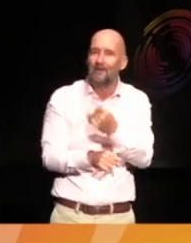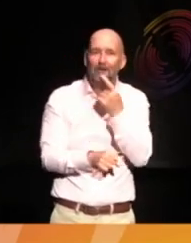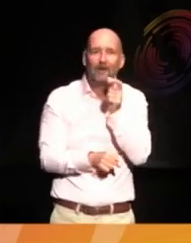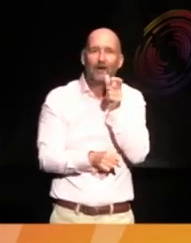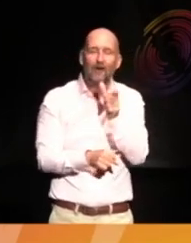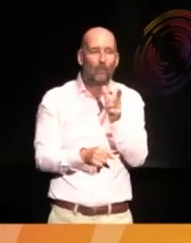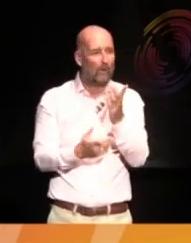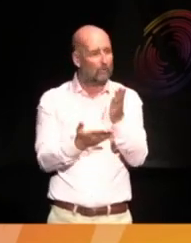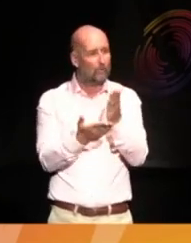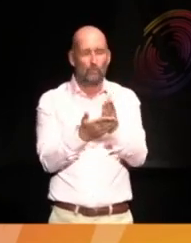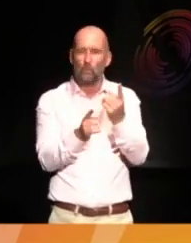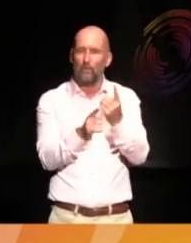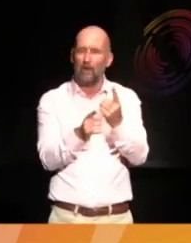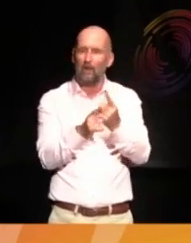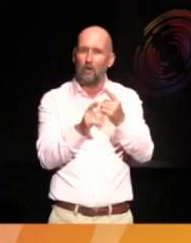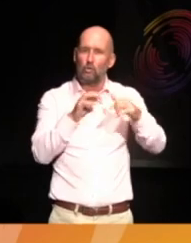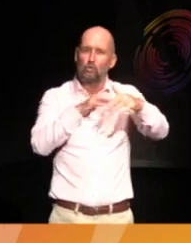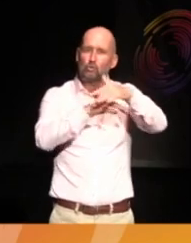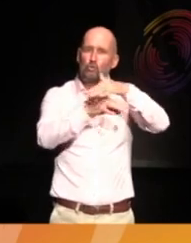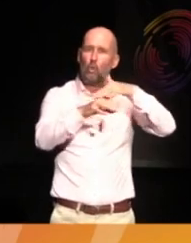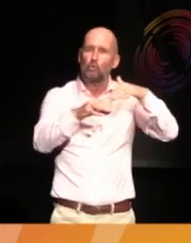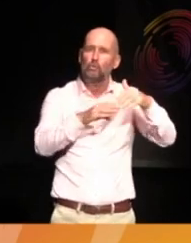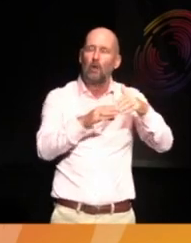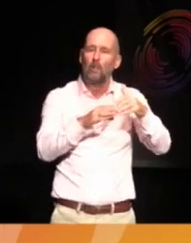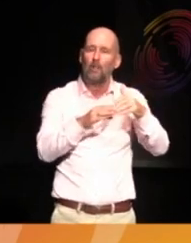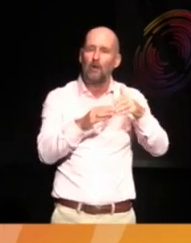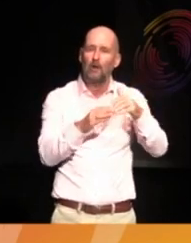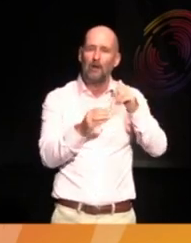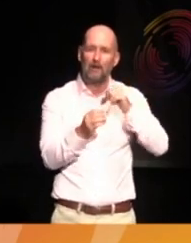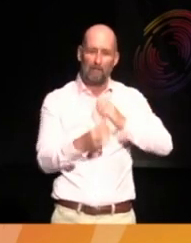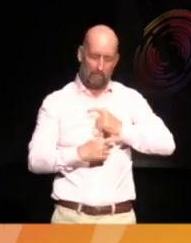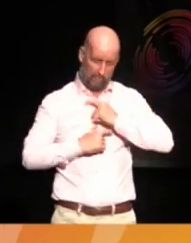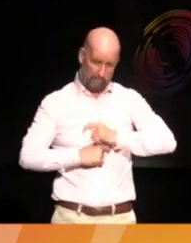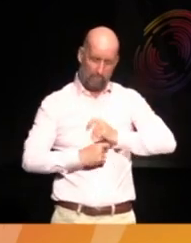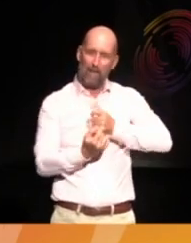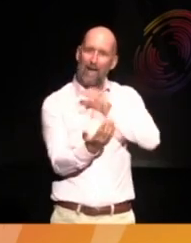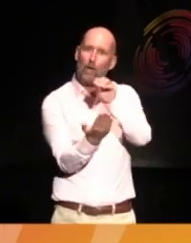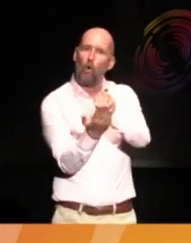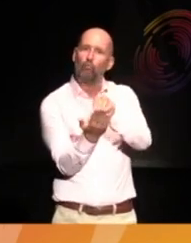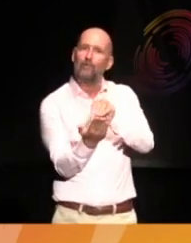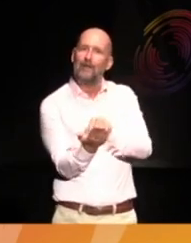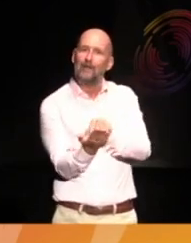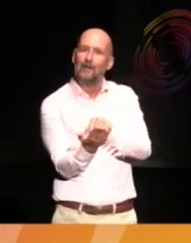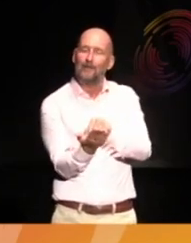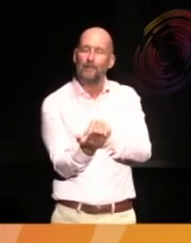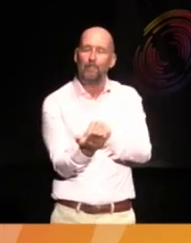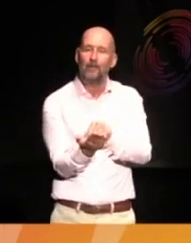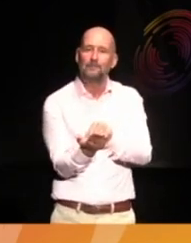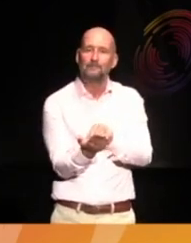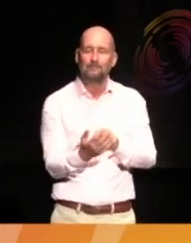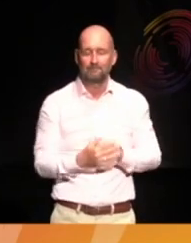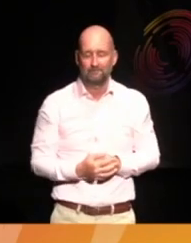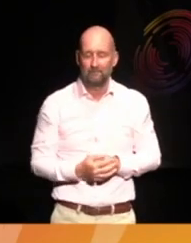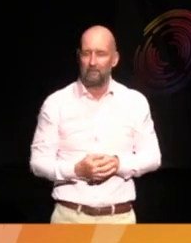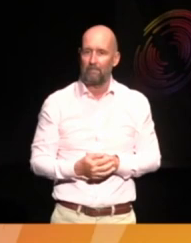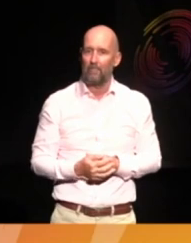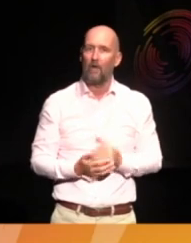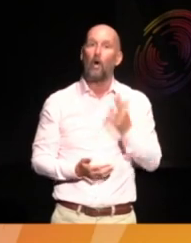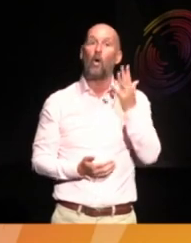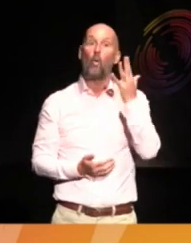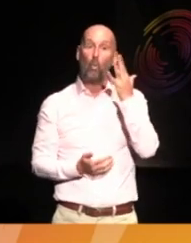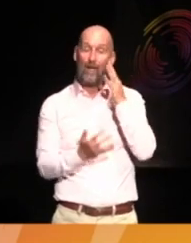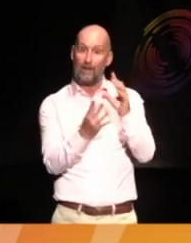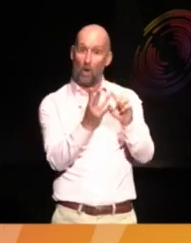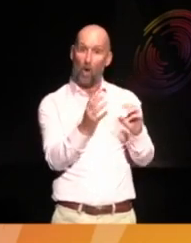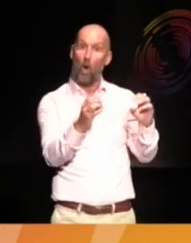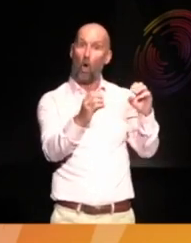social biography earlier, but talk a bit more about what that is. So essentially it means that, I mean, when objects